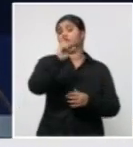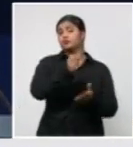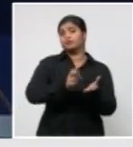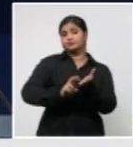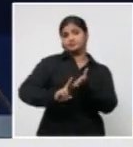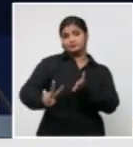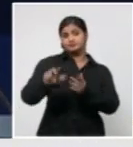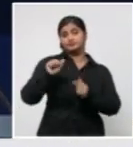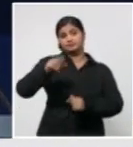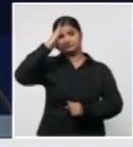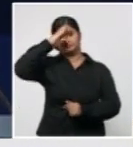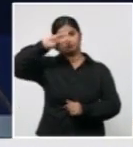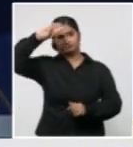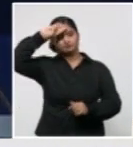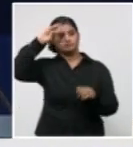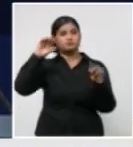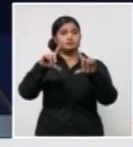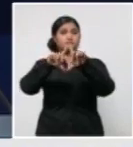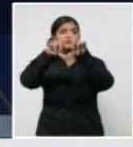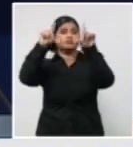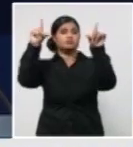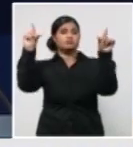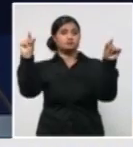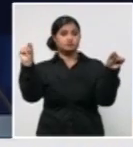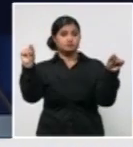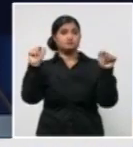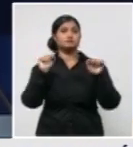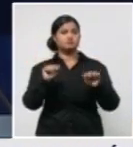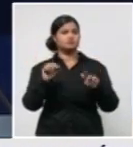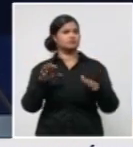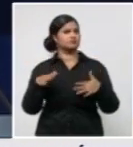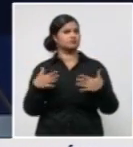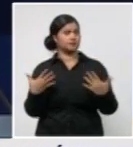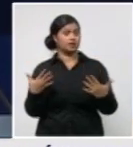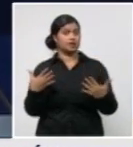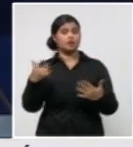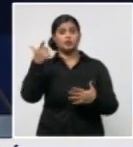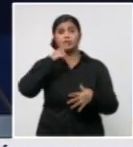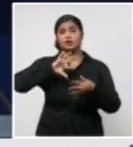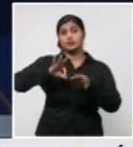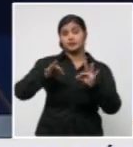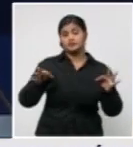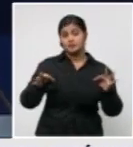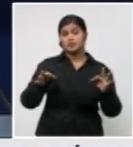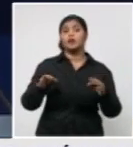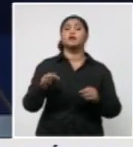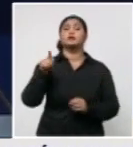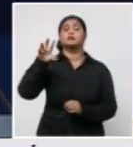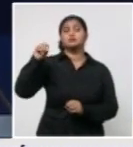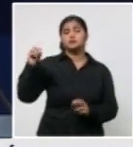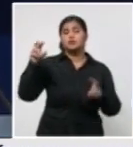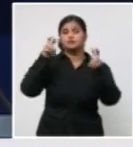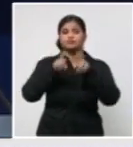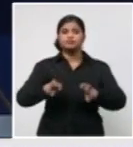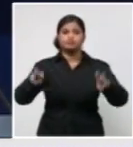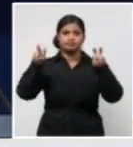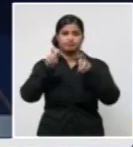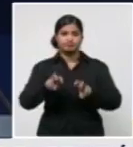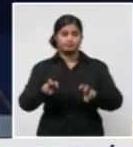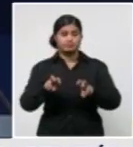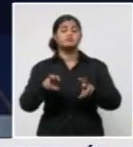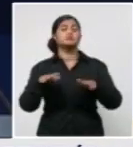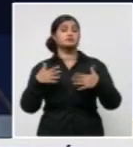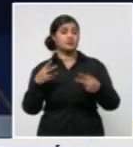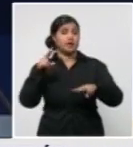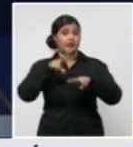cases in Cuba have been confirmed case contacts. 168 people contracted the virus abroad and